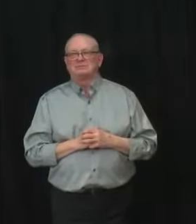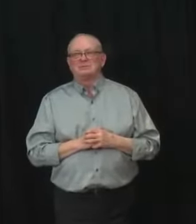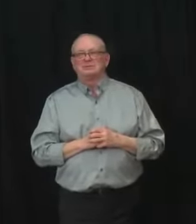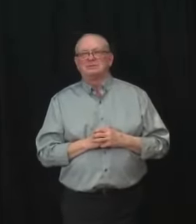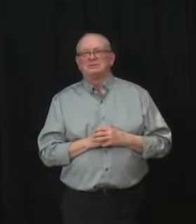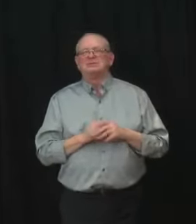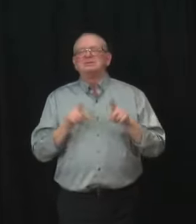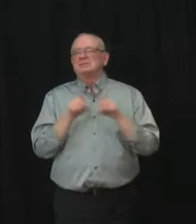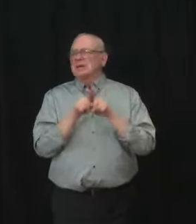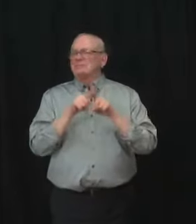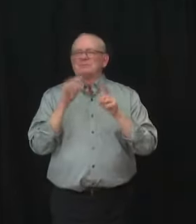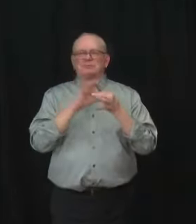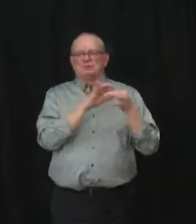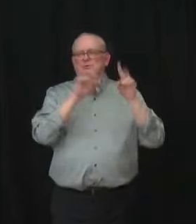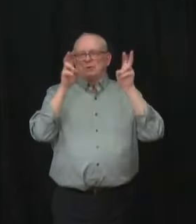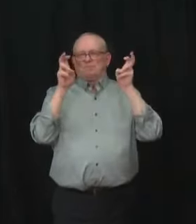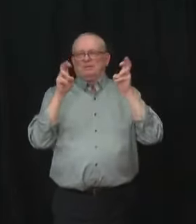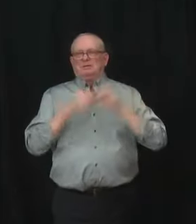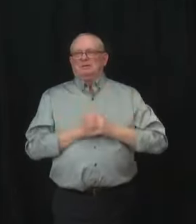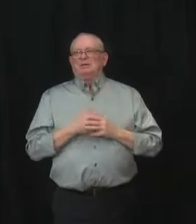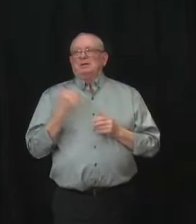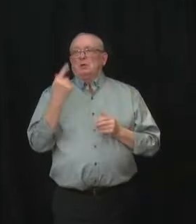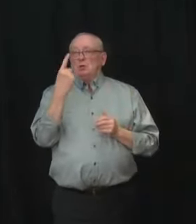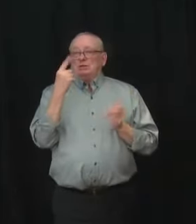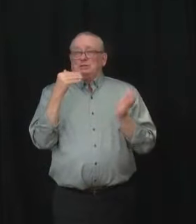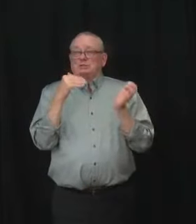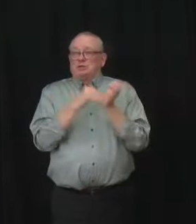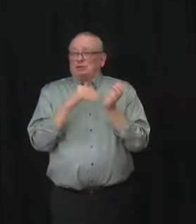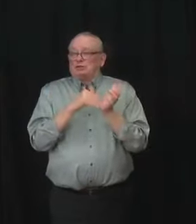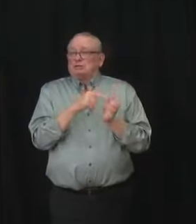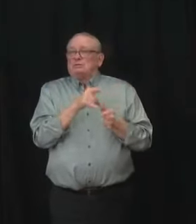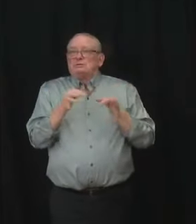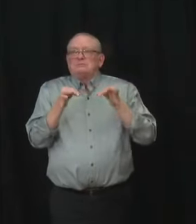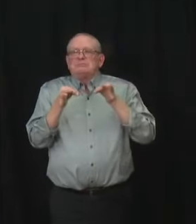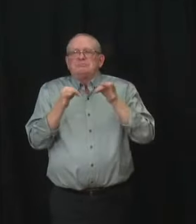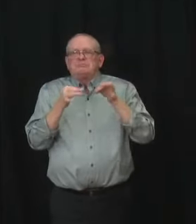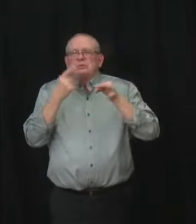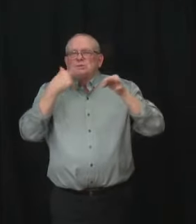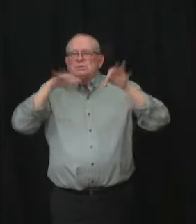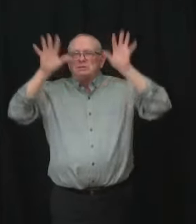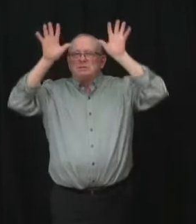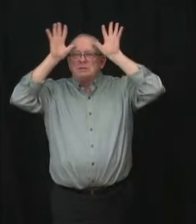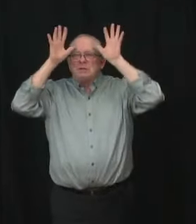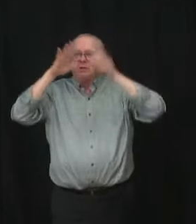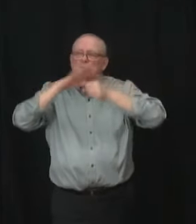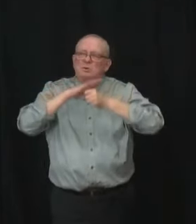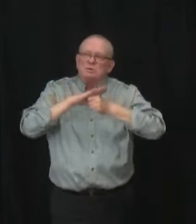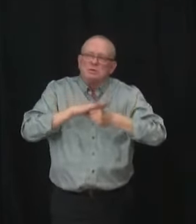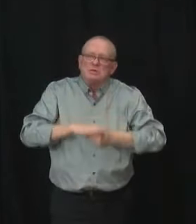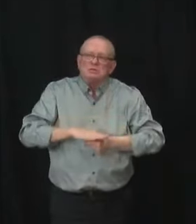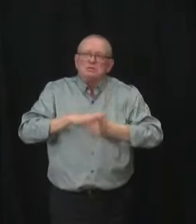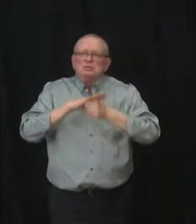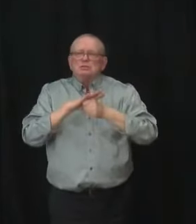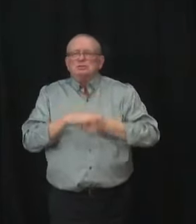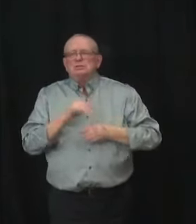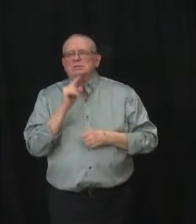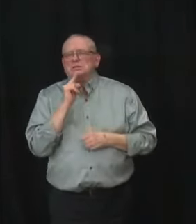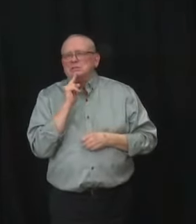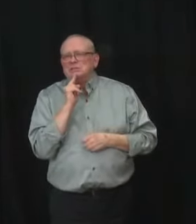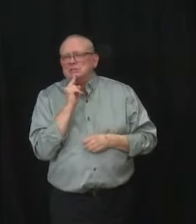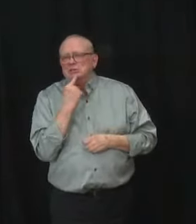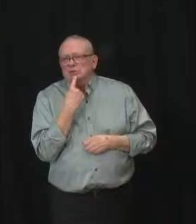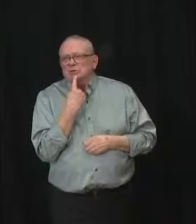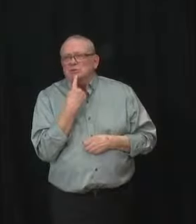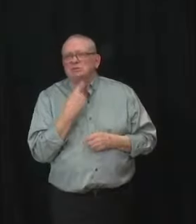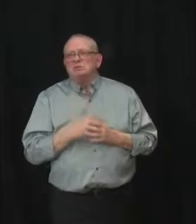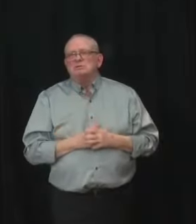doctor told us today that the pressure at the hospital in Red Deer is extreme another says the fact that expansion hasn't happened yet means ultimately that